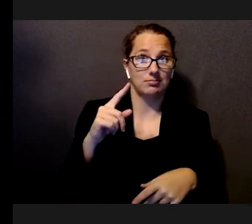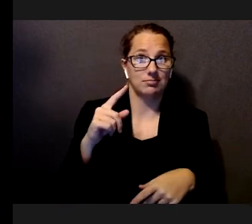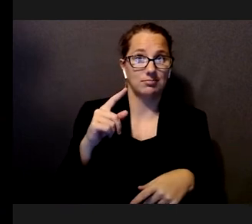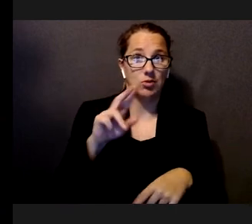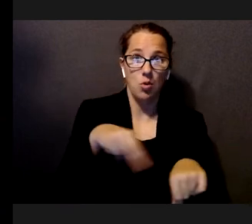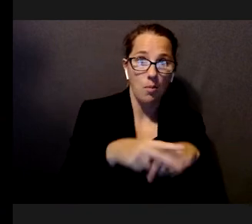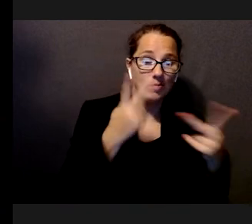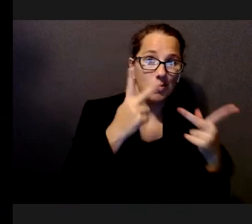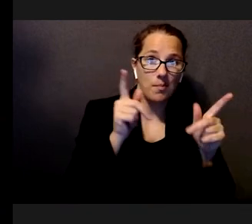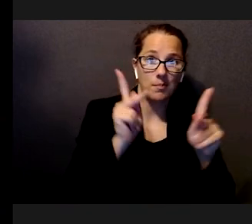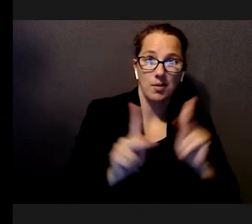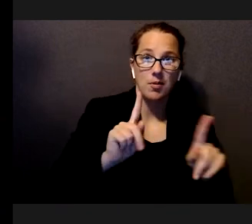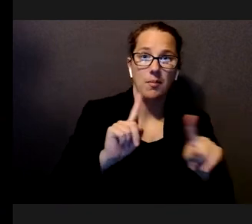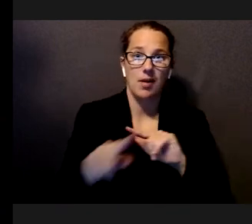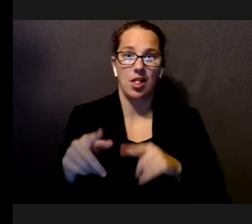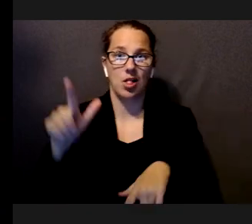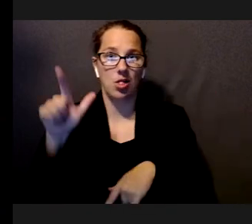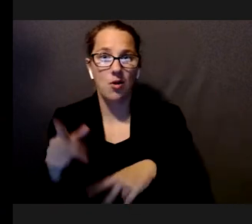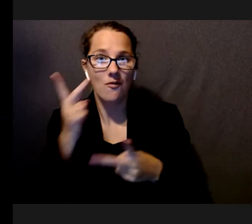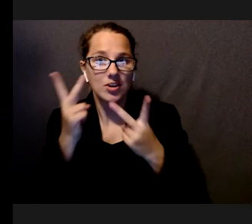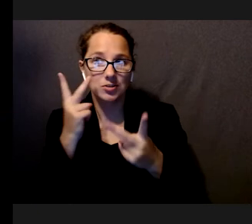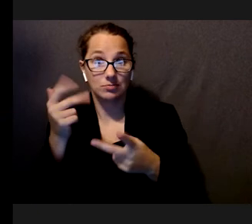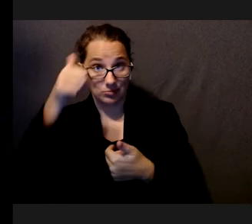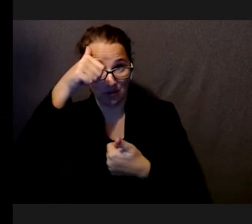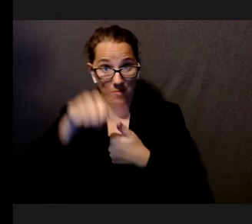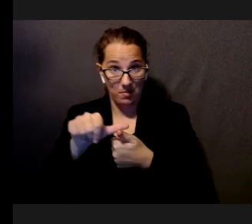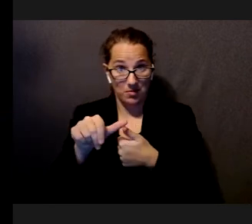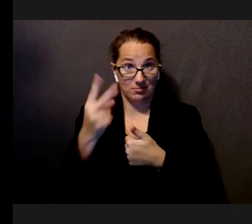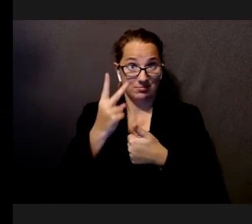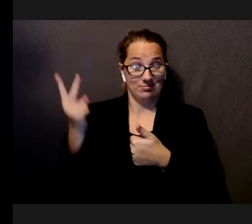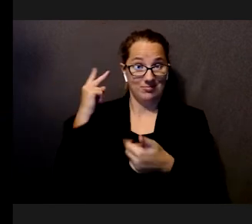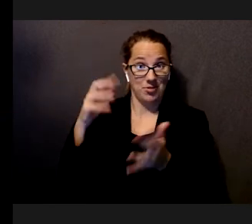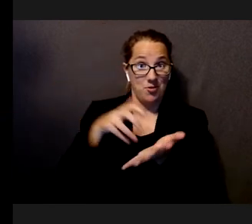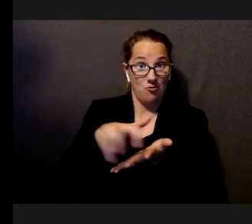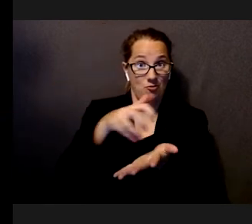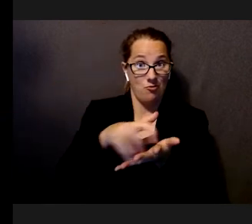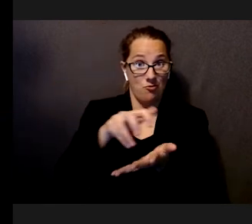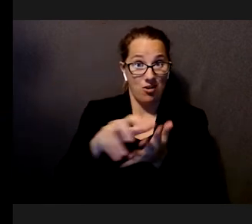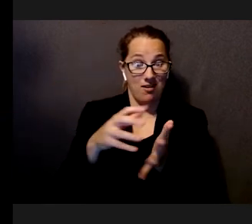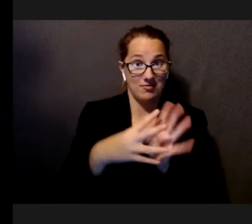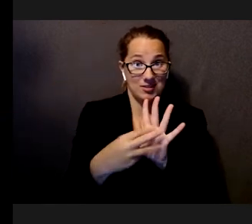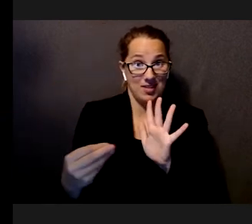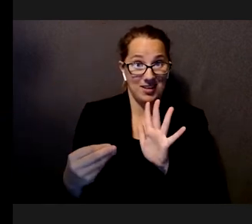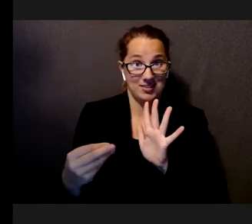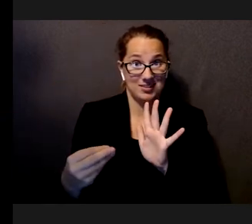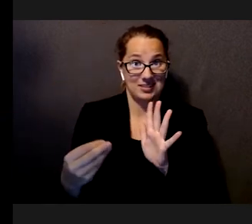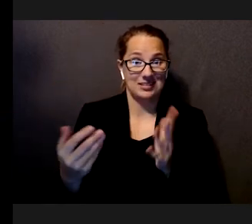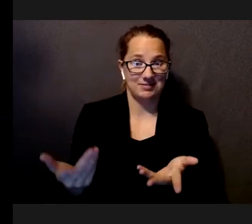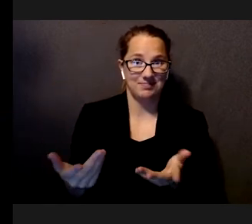as with the rough simulations that I showed earlier, they can be very distorted.